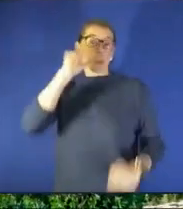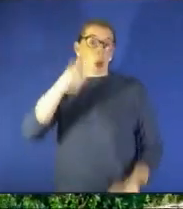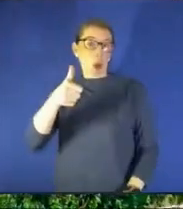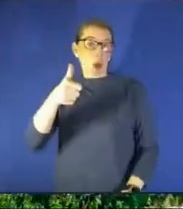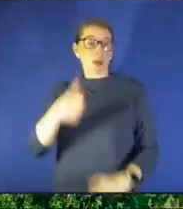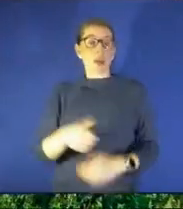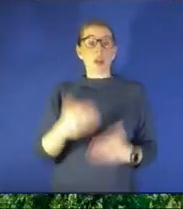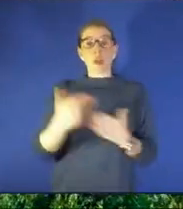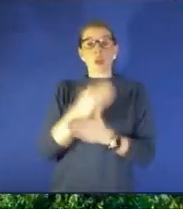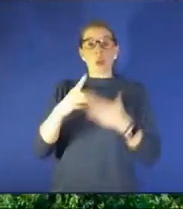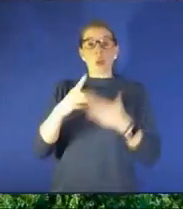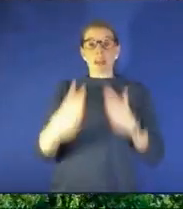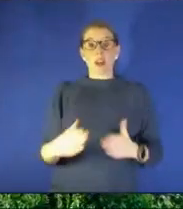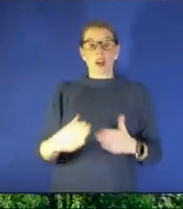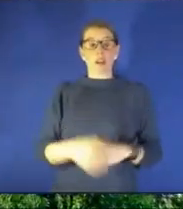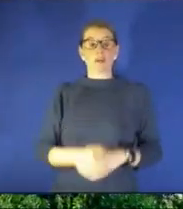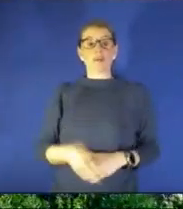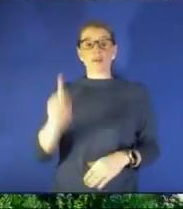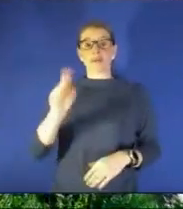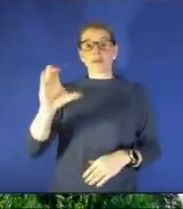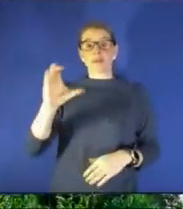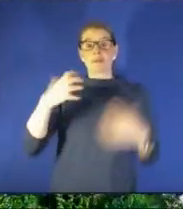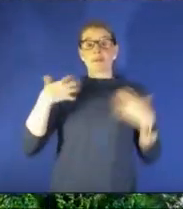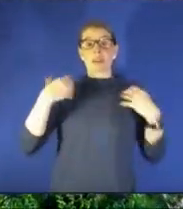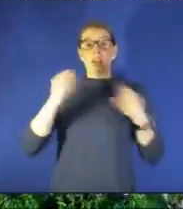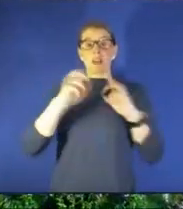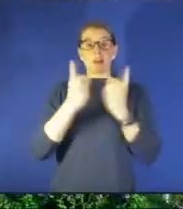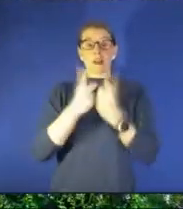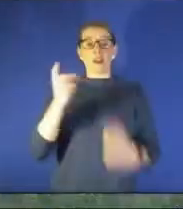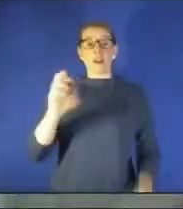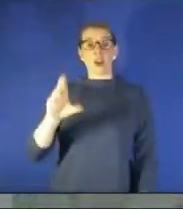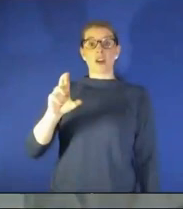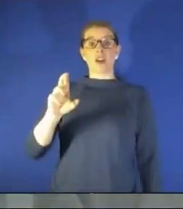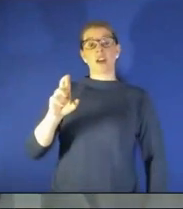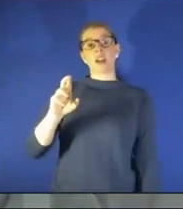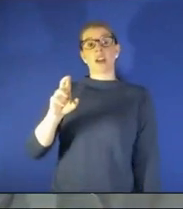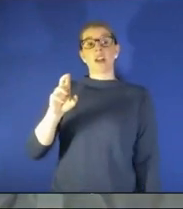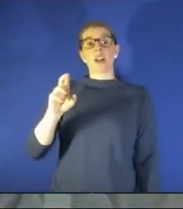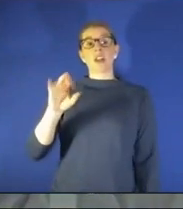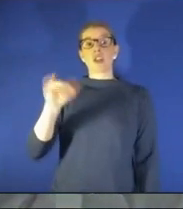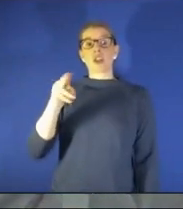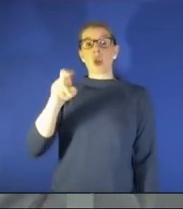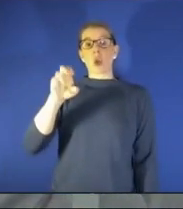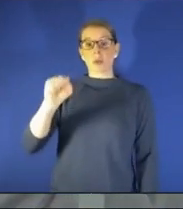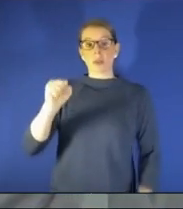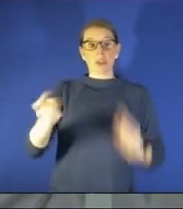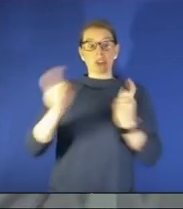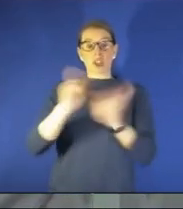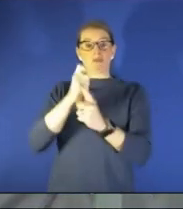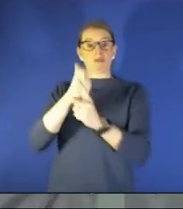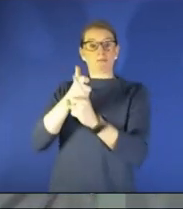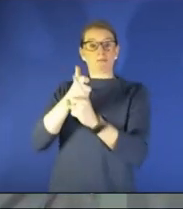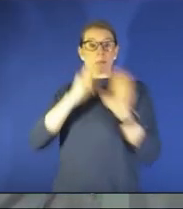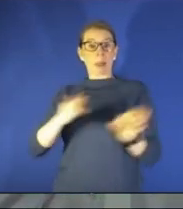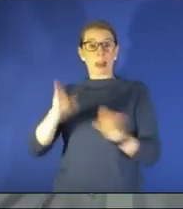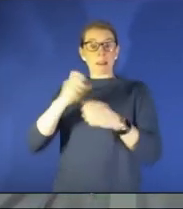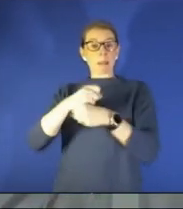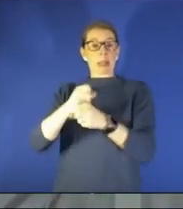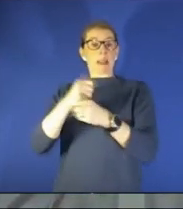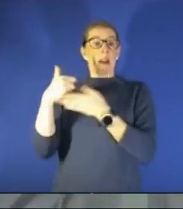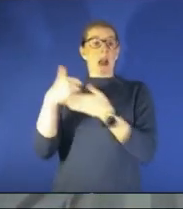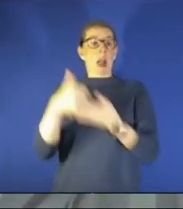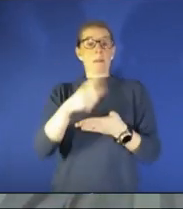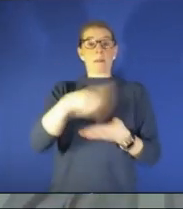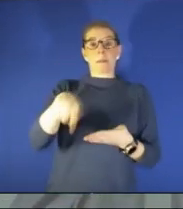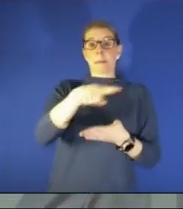at the helm of the kansas city health department dr marvia jones joins us the changes she plans to make to help those who are underserved